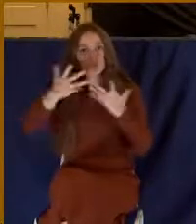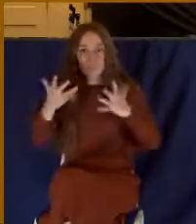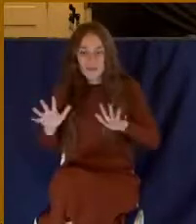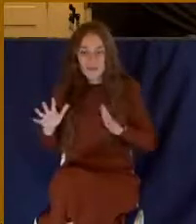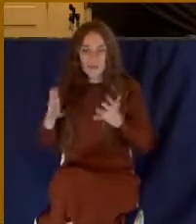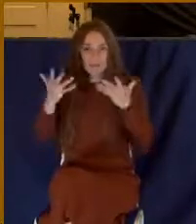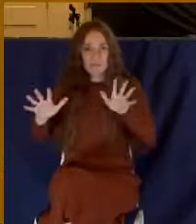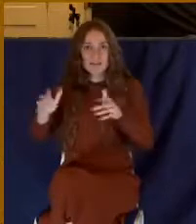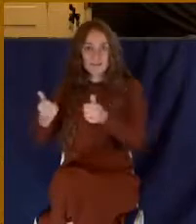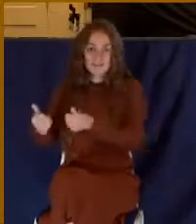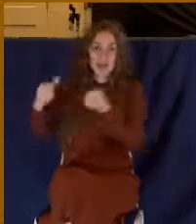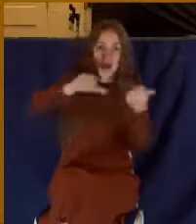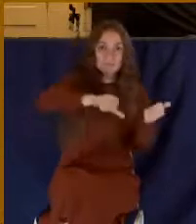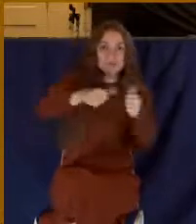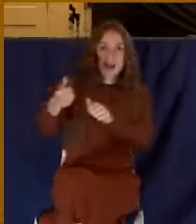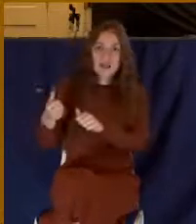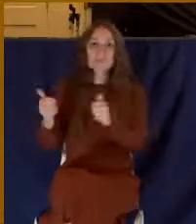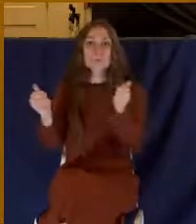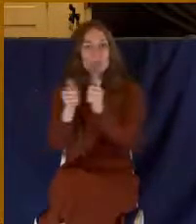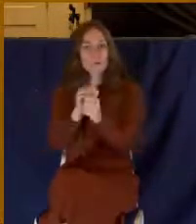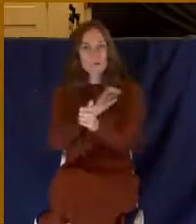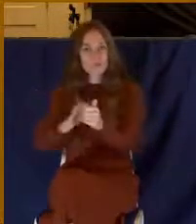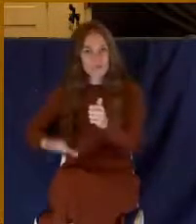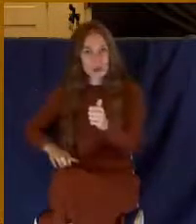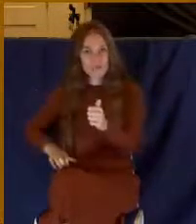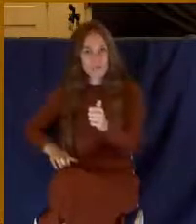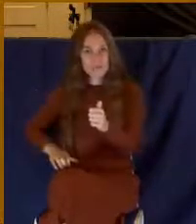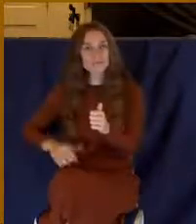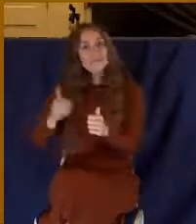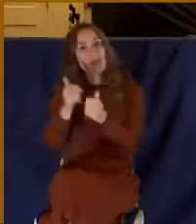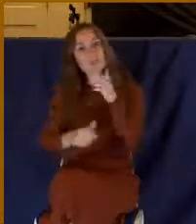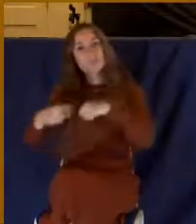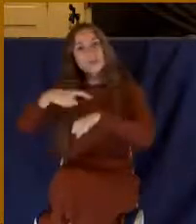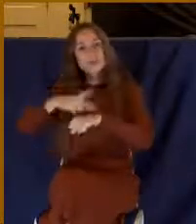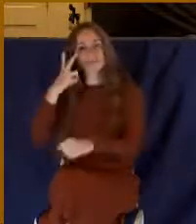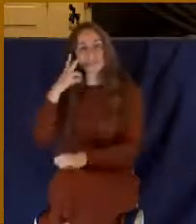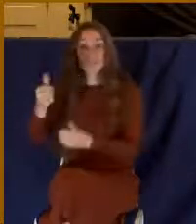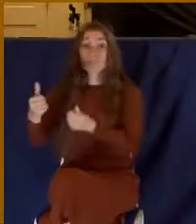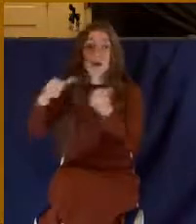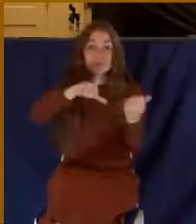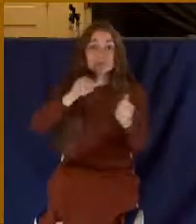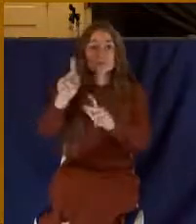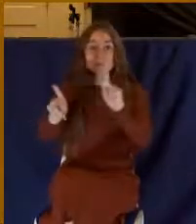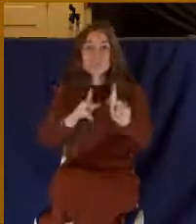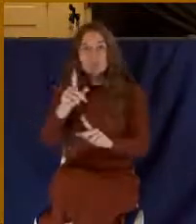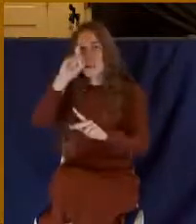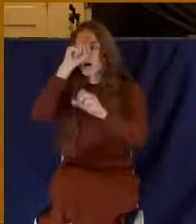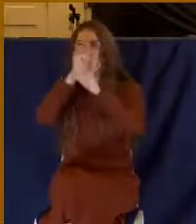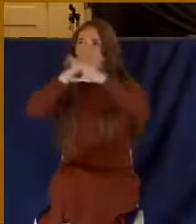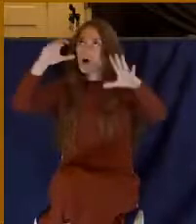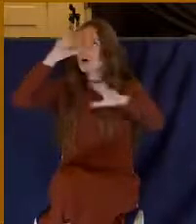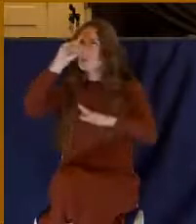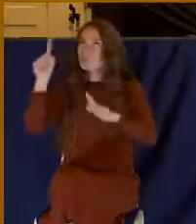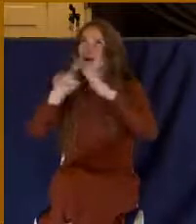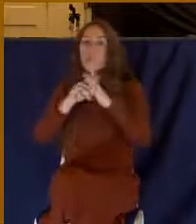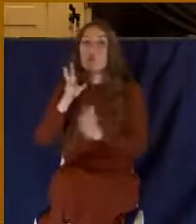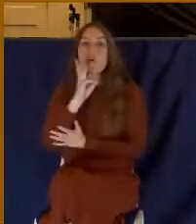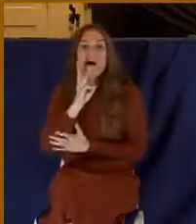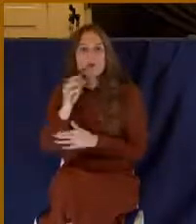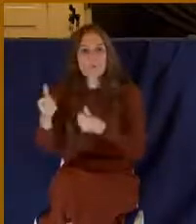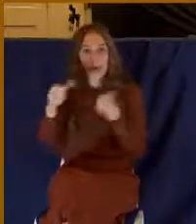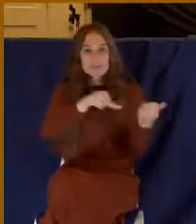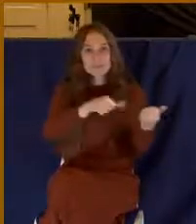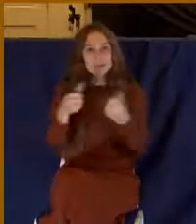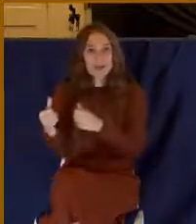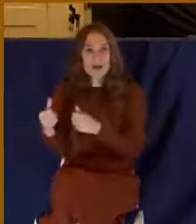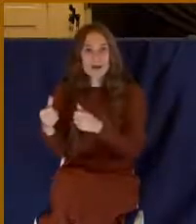baptism. Now, every time we see the word baptism, people want to automatically in their mind think about water baptism. But I've told you this before.